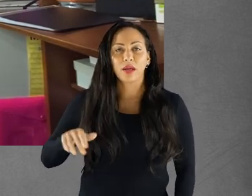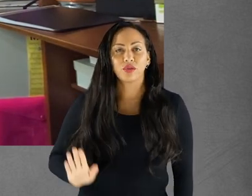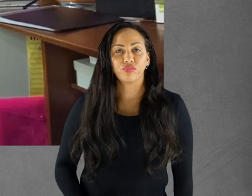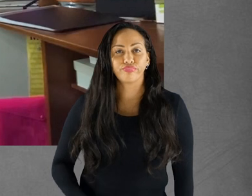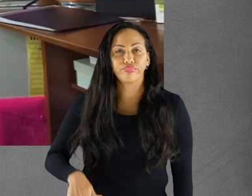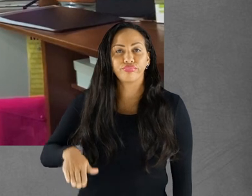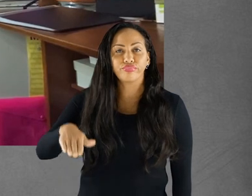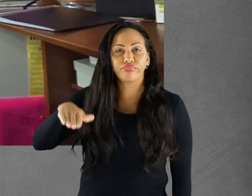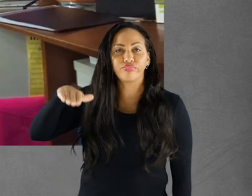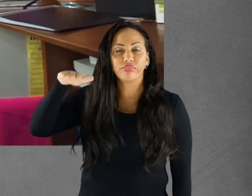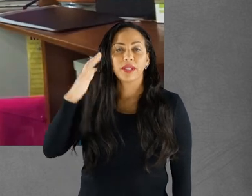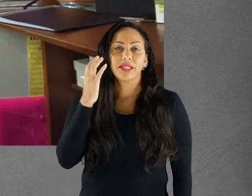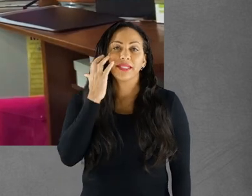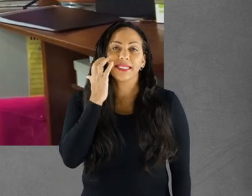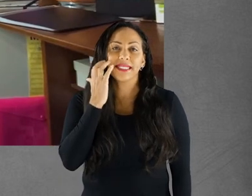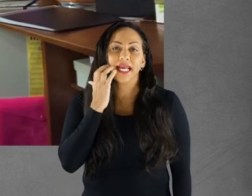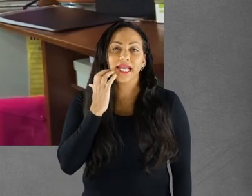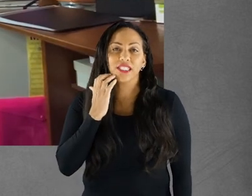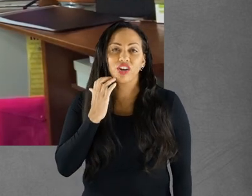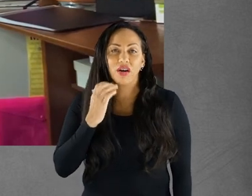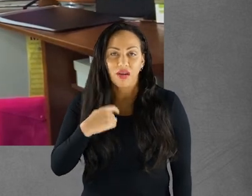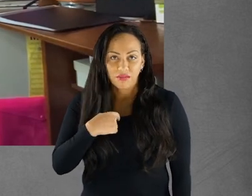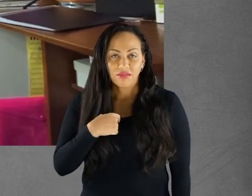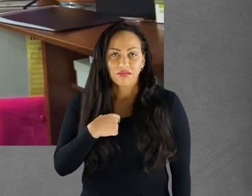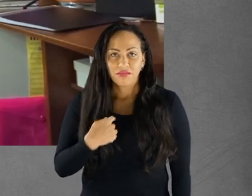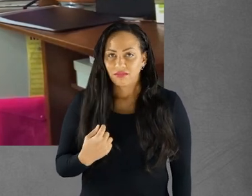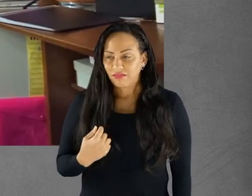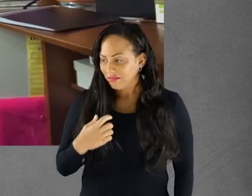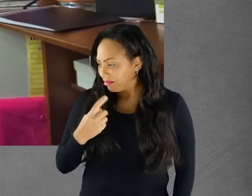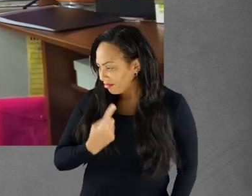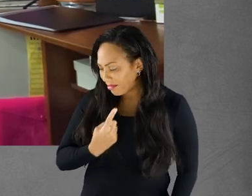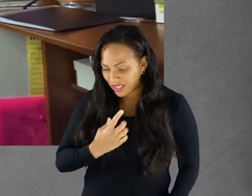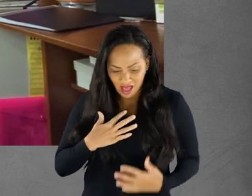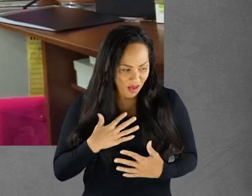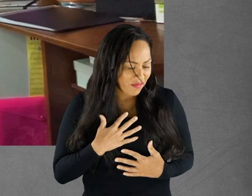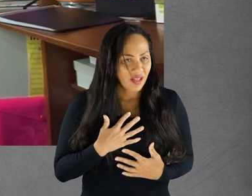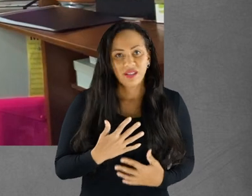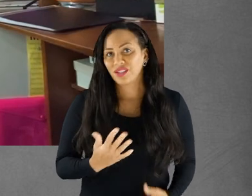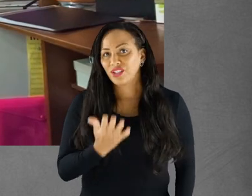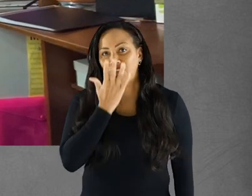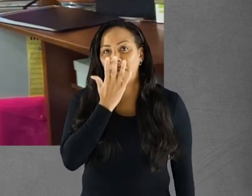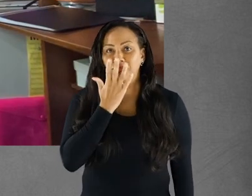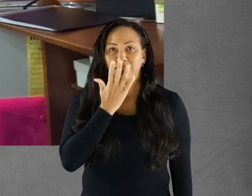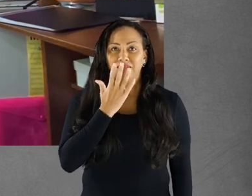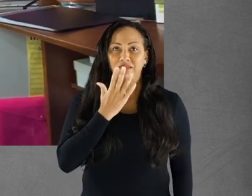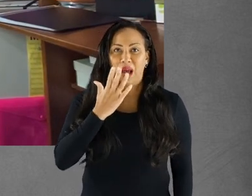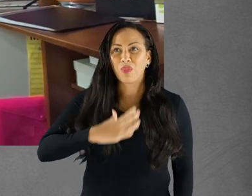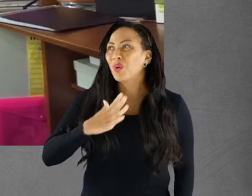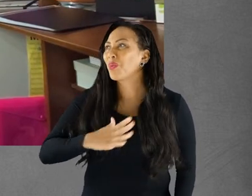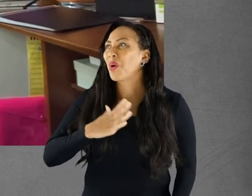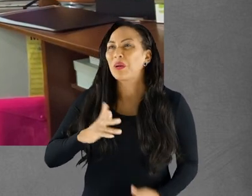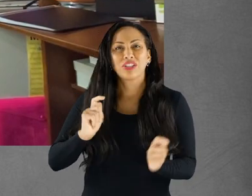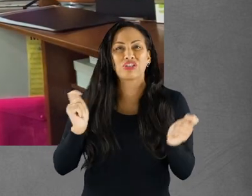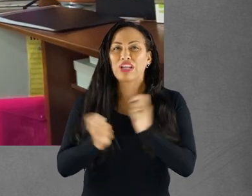and teenage years I was ashamed of myself. I wanted to be normal